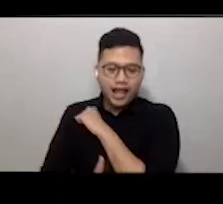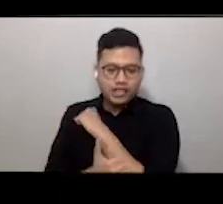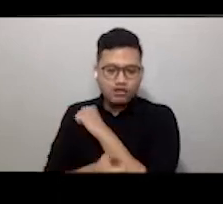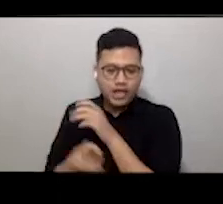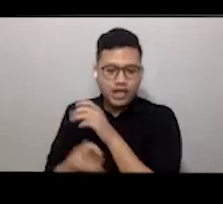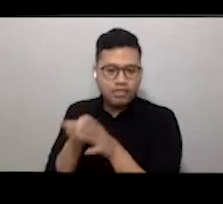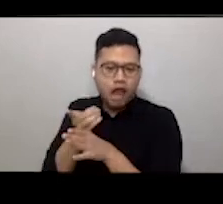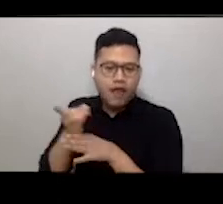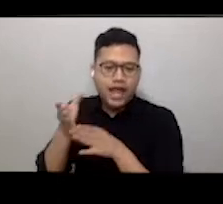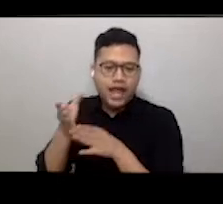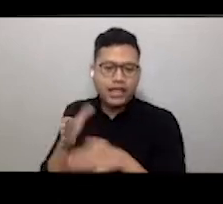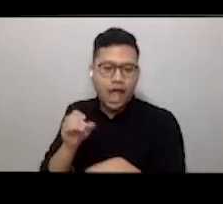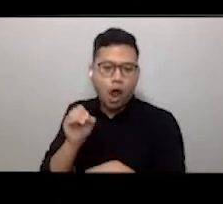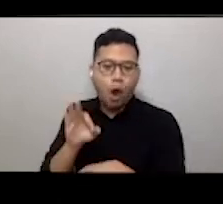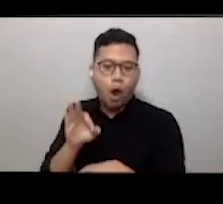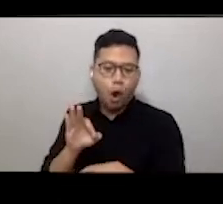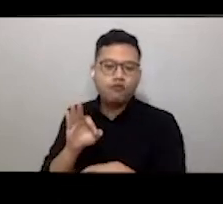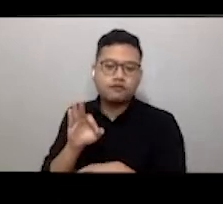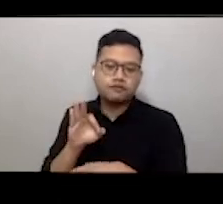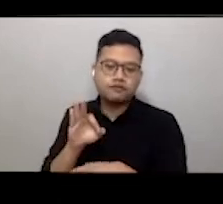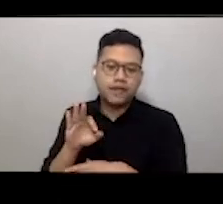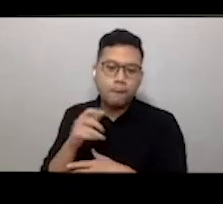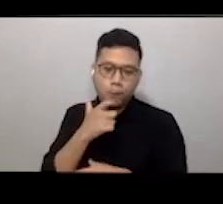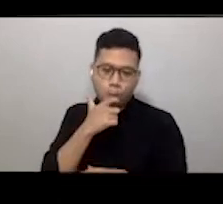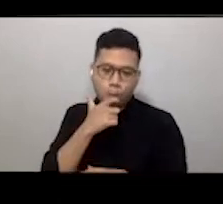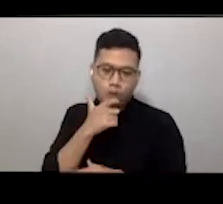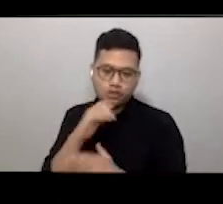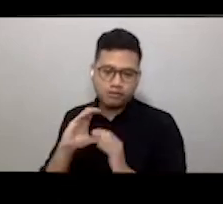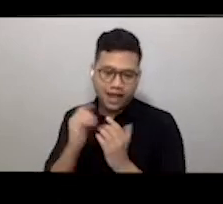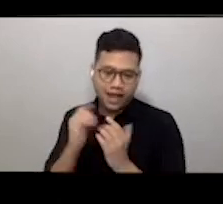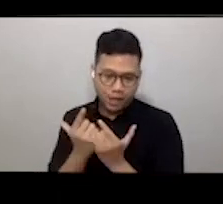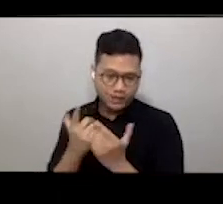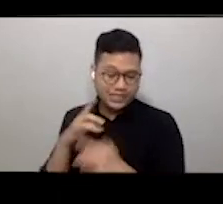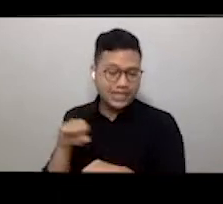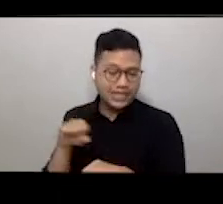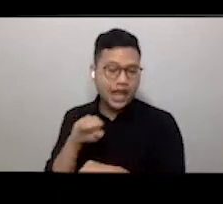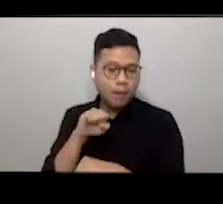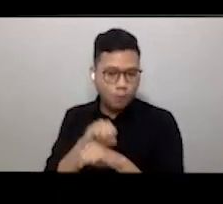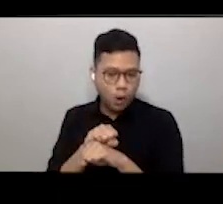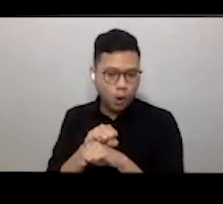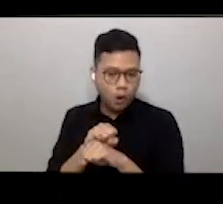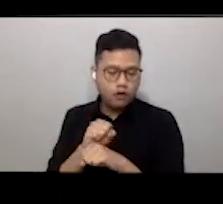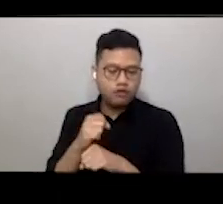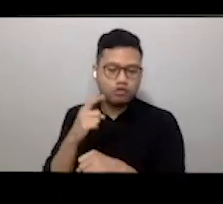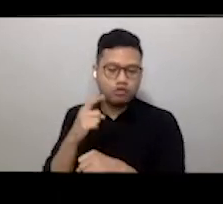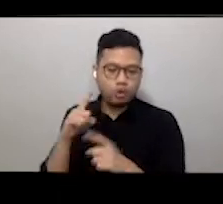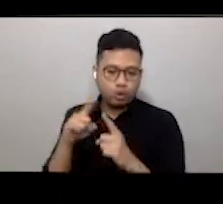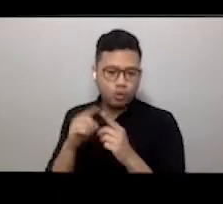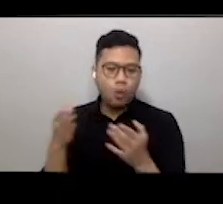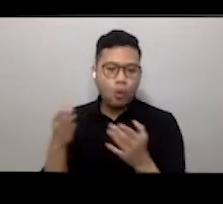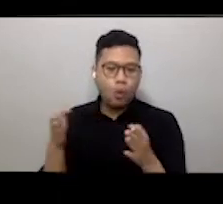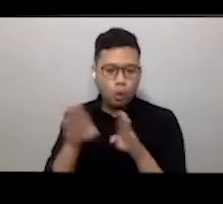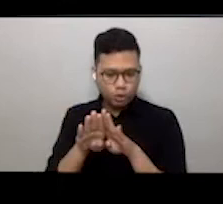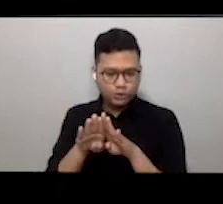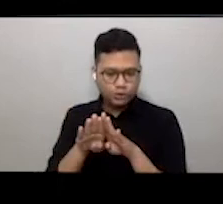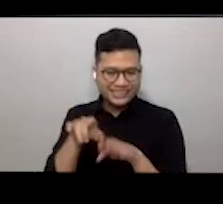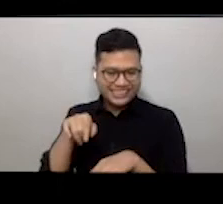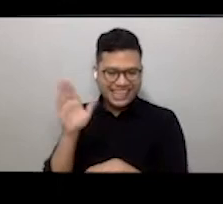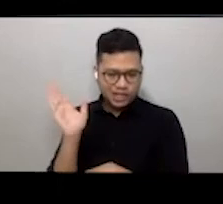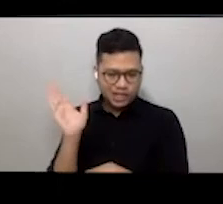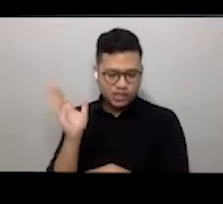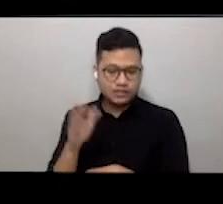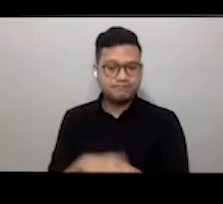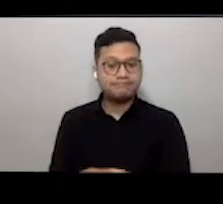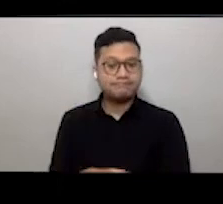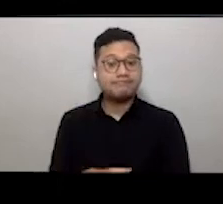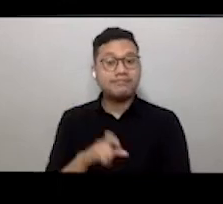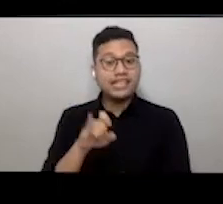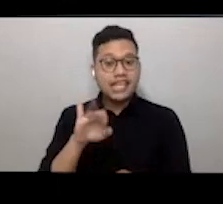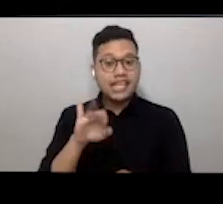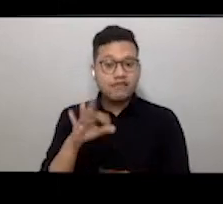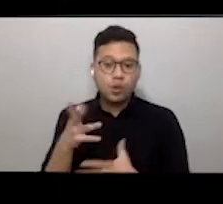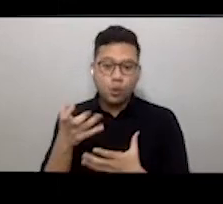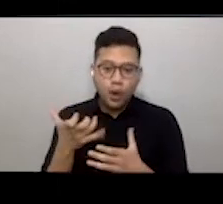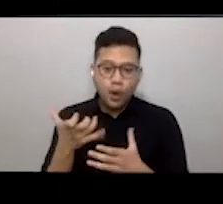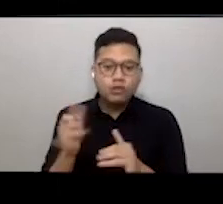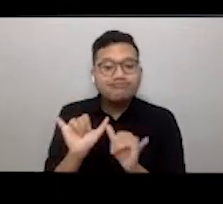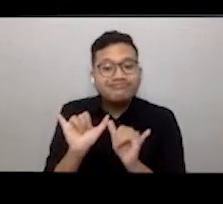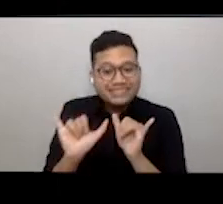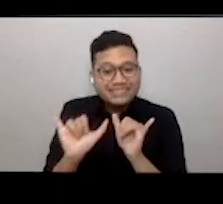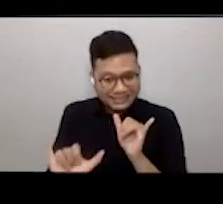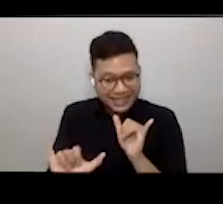to say a few words in closing the lecture. Could I also just say that if you wanted to stay on